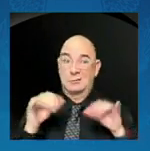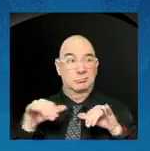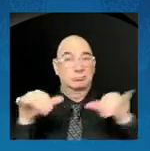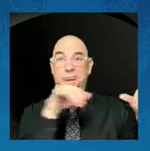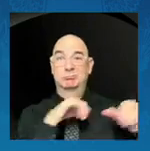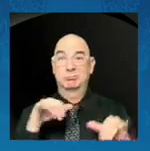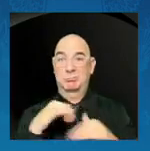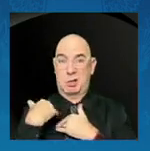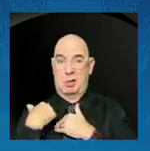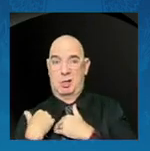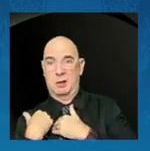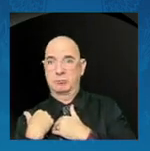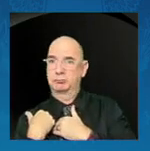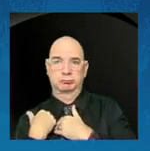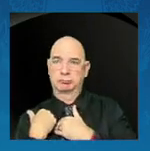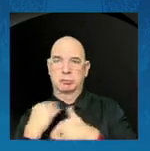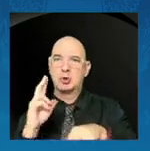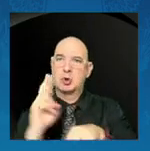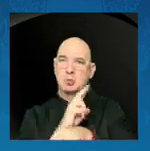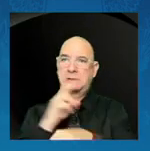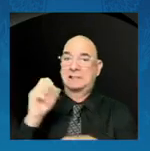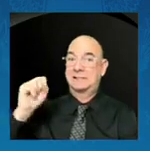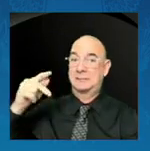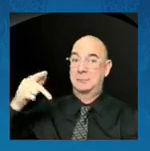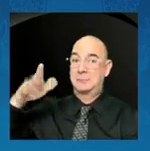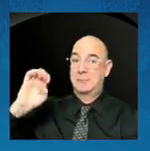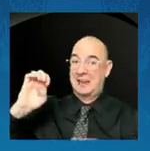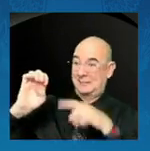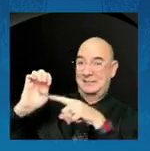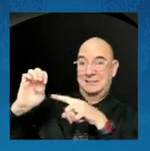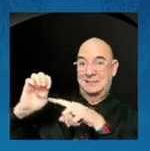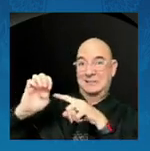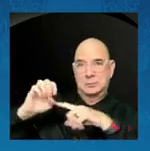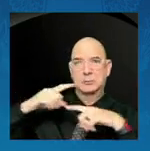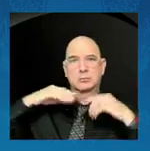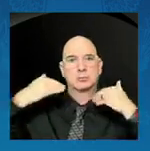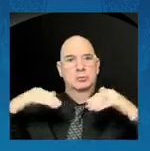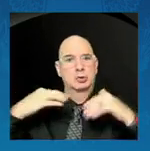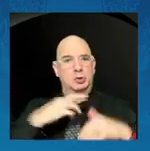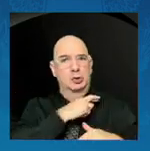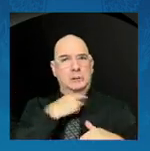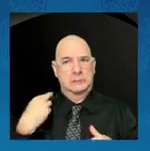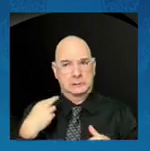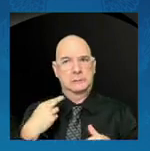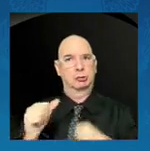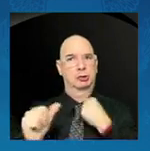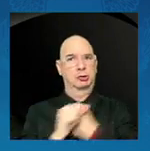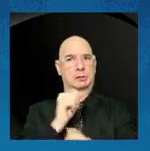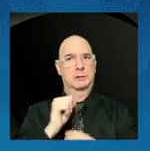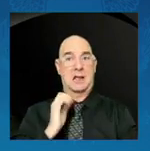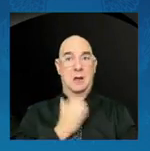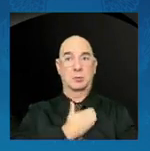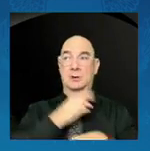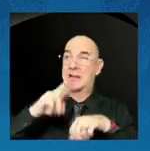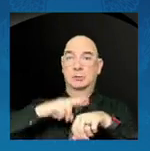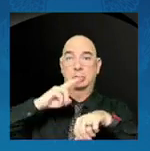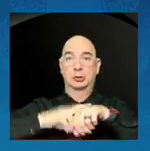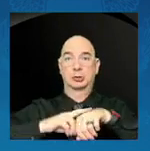We stand the real risk. Of threats. To our national. And global security.